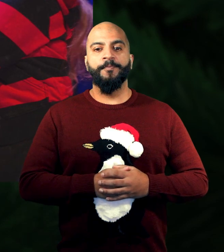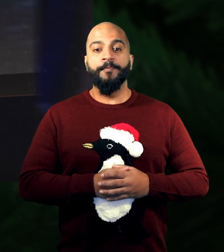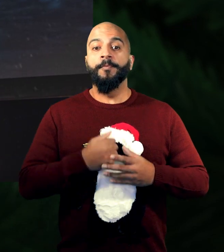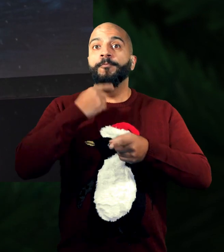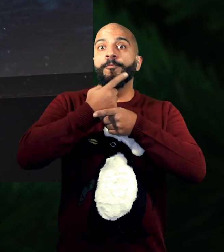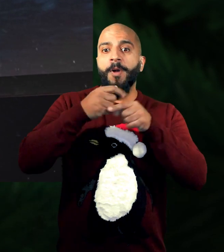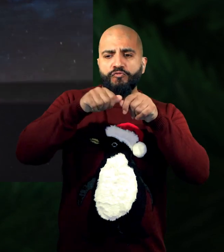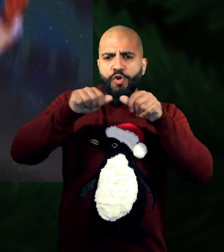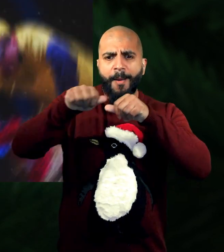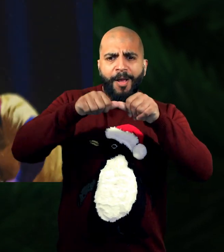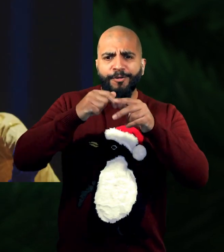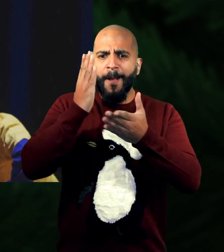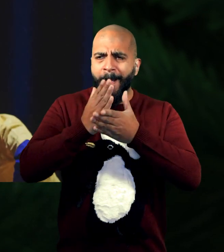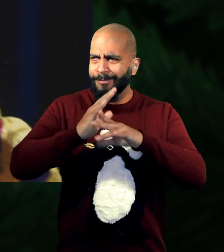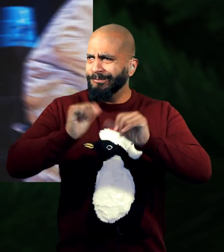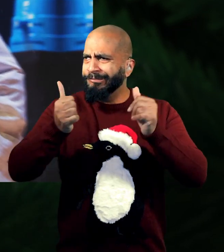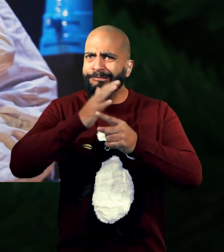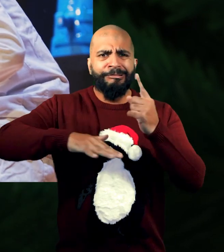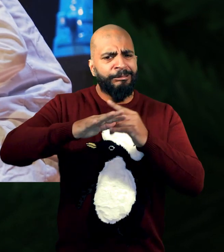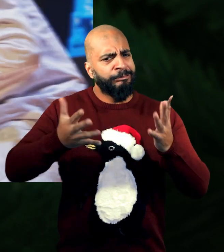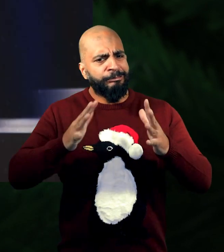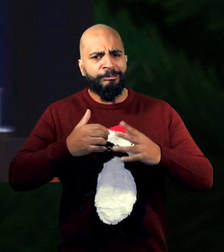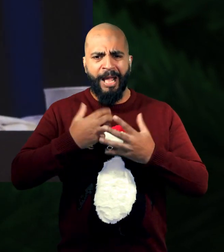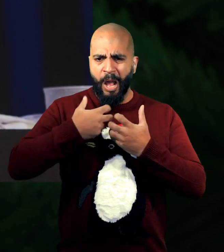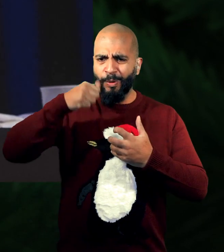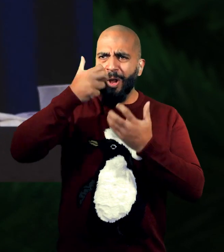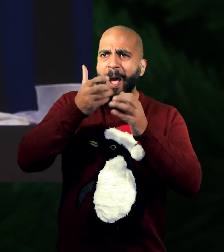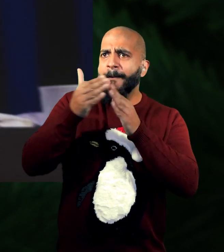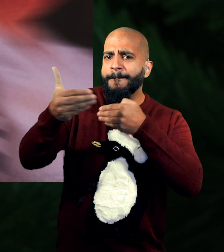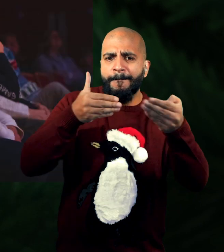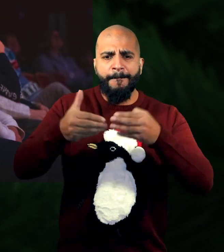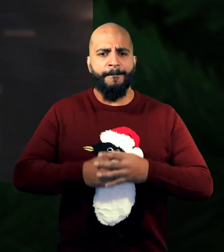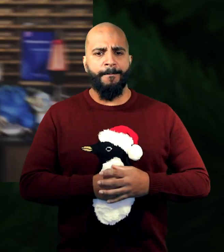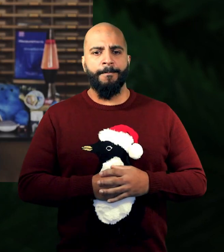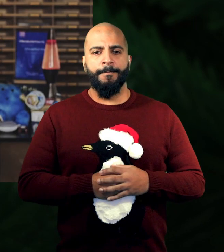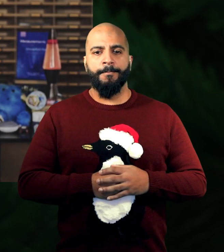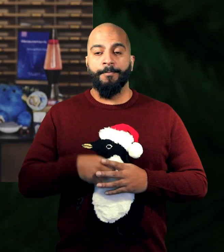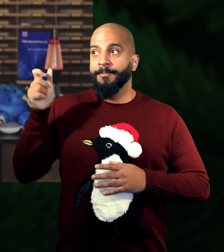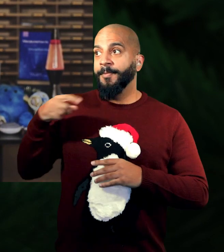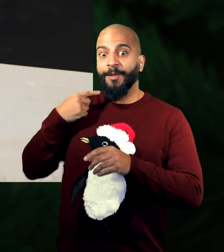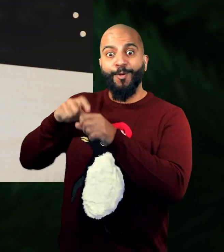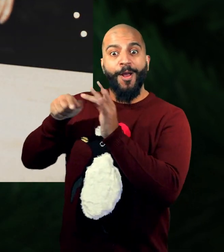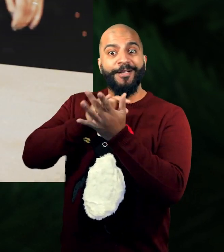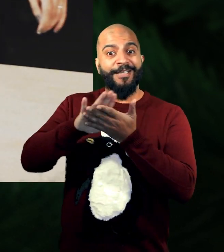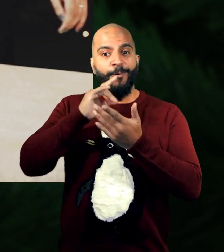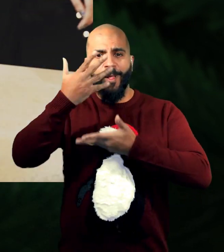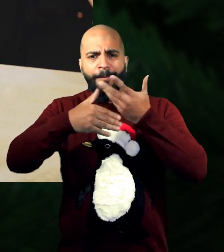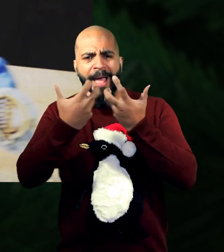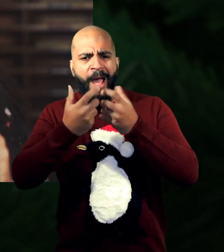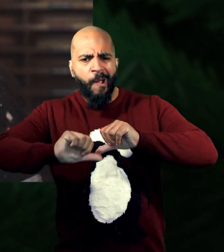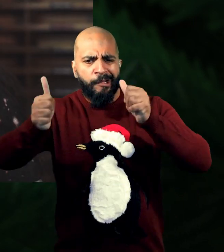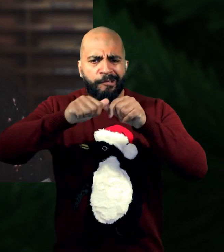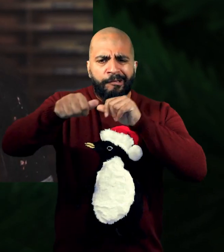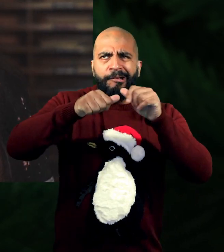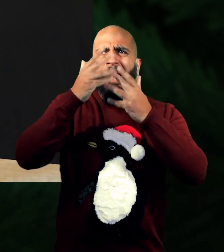Rulers and tape measures don't work in space, so how do we know how far away things are? Join Tish as she explains